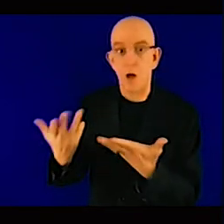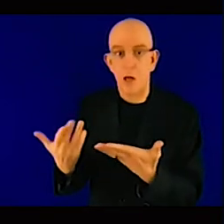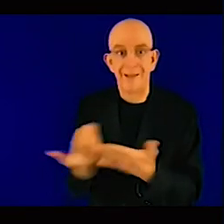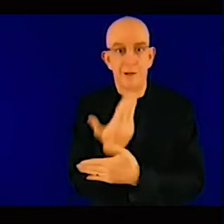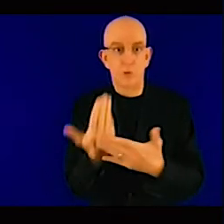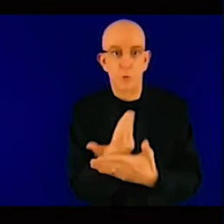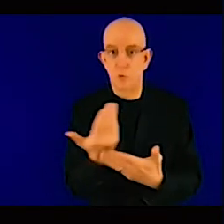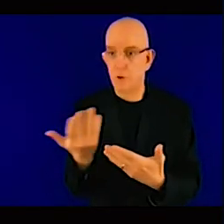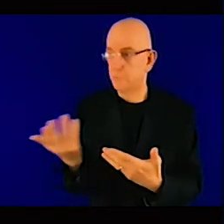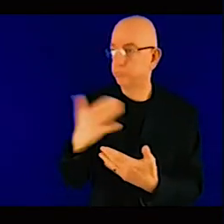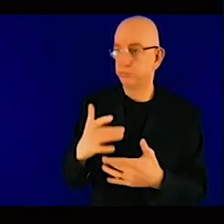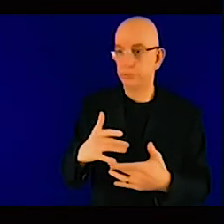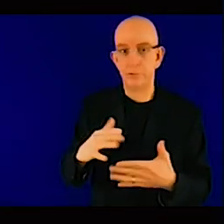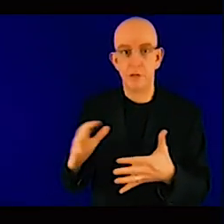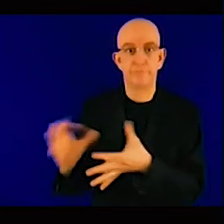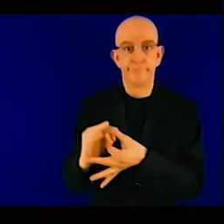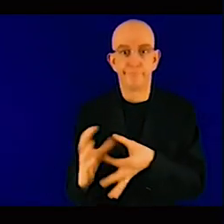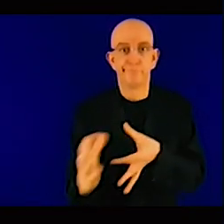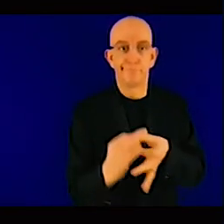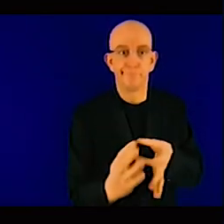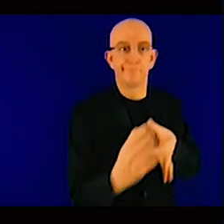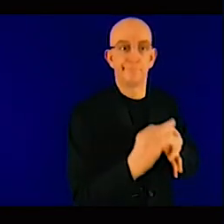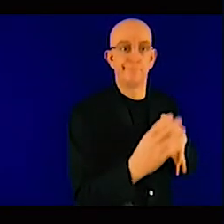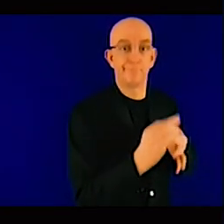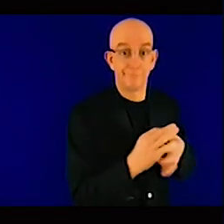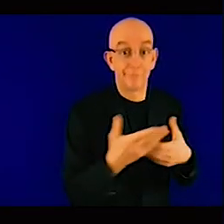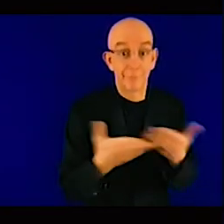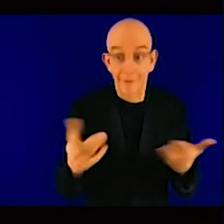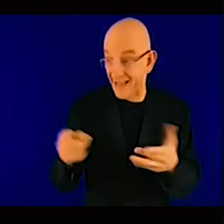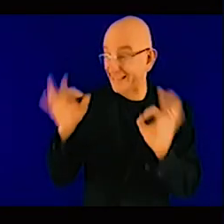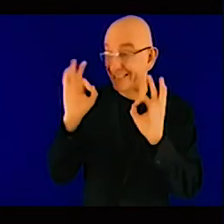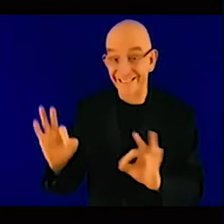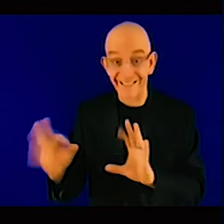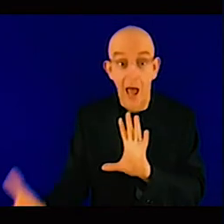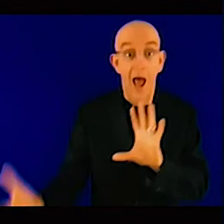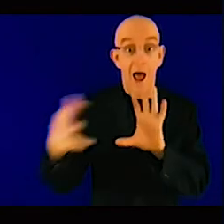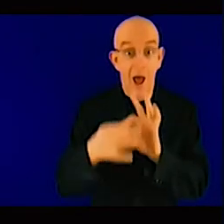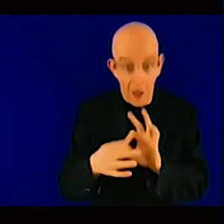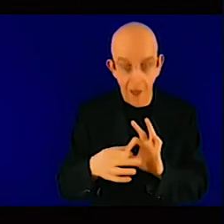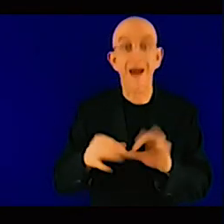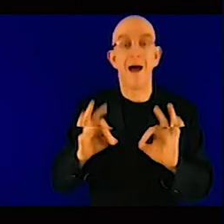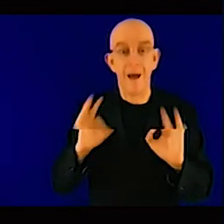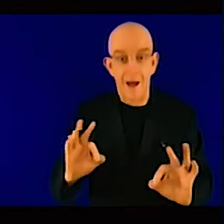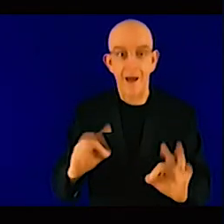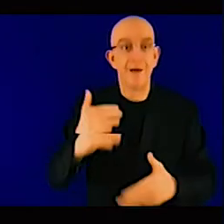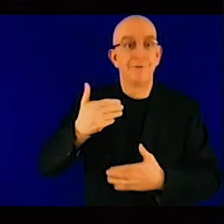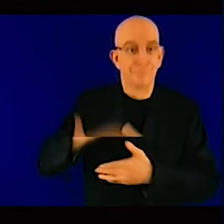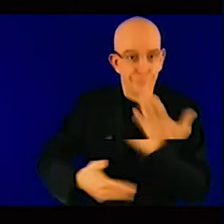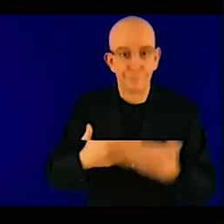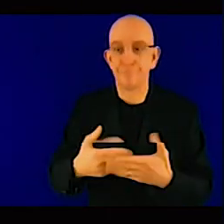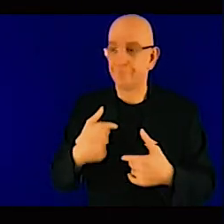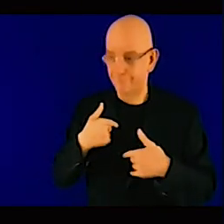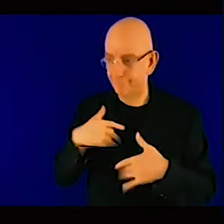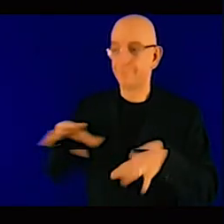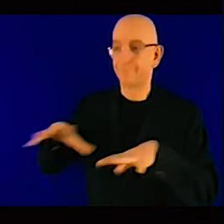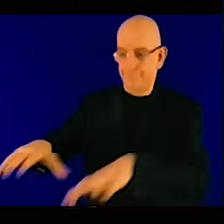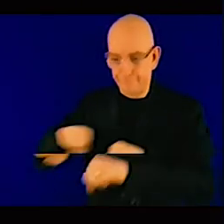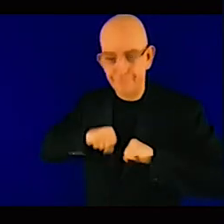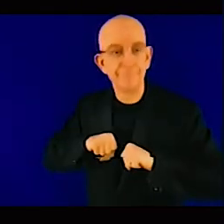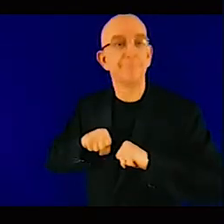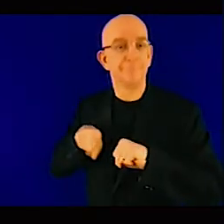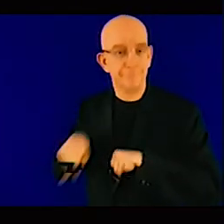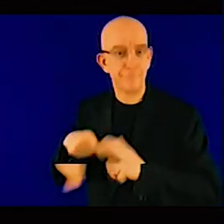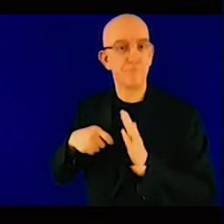this non-ownership of these projects so these projects almost become so the new government comes in the new government then says actually we didn't do this